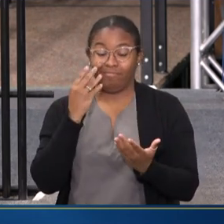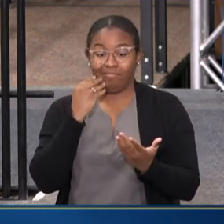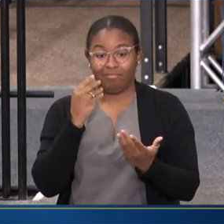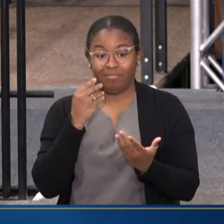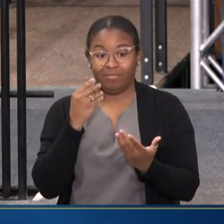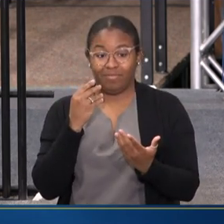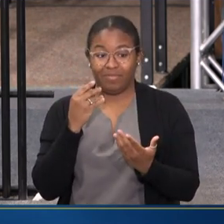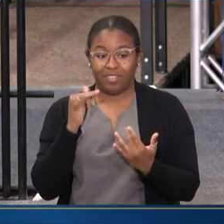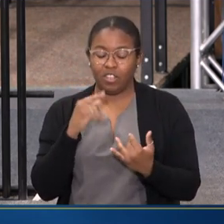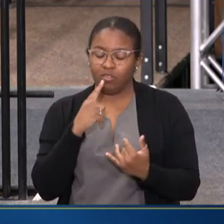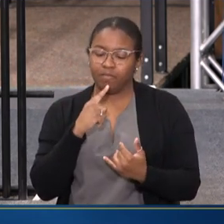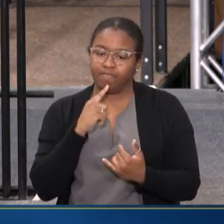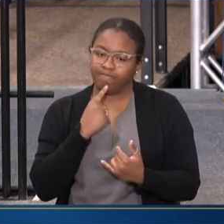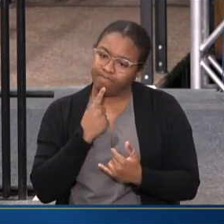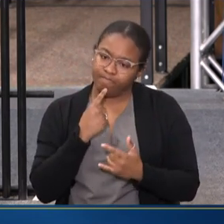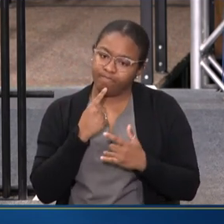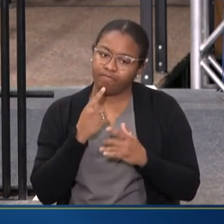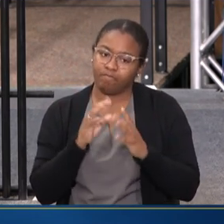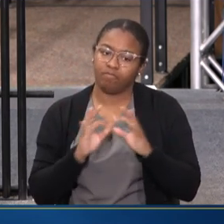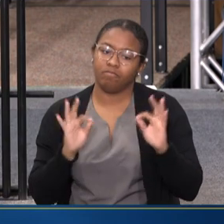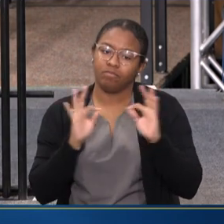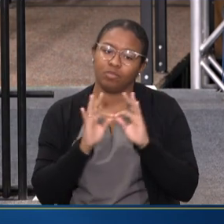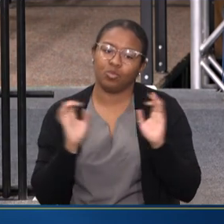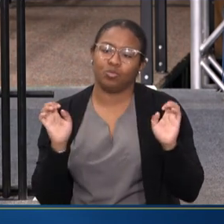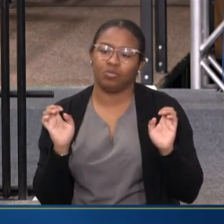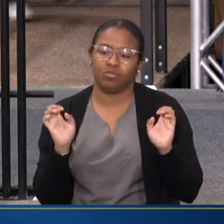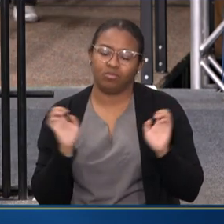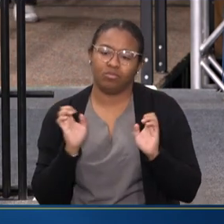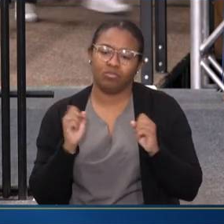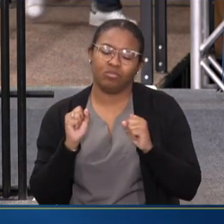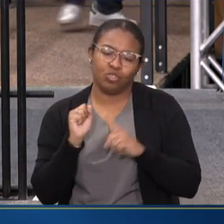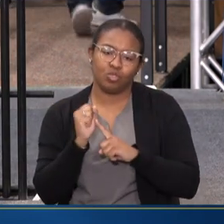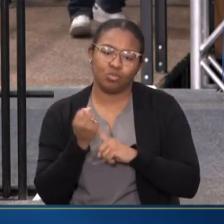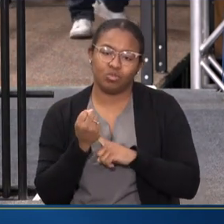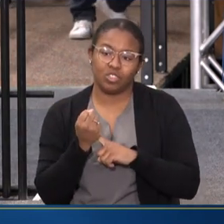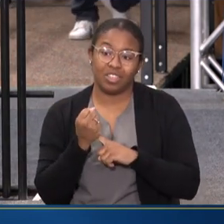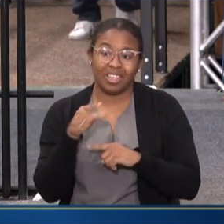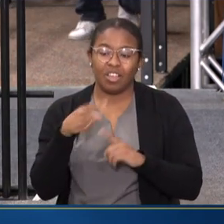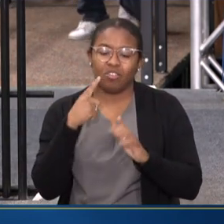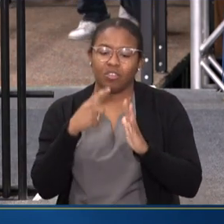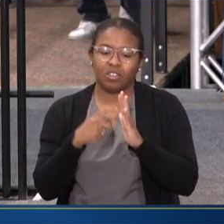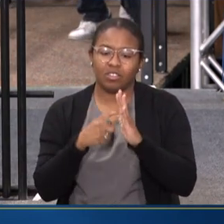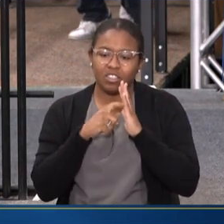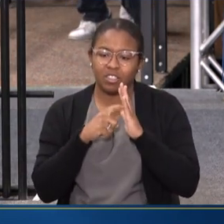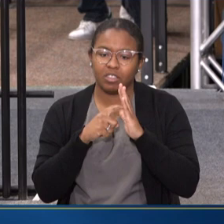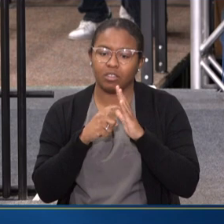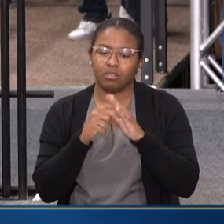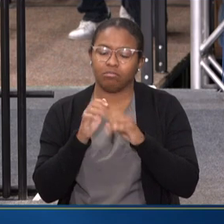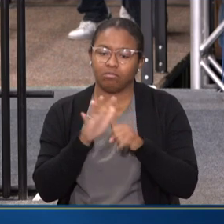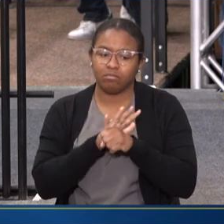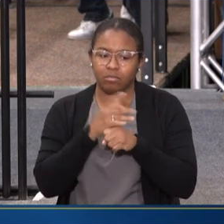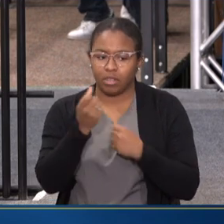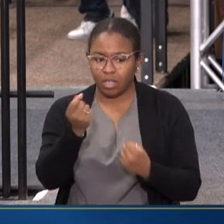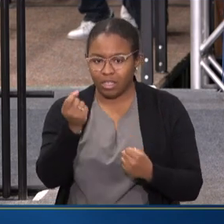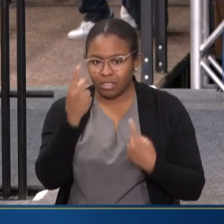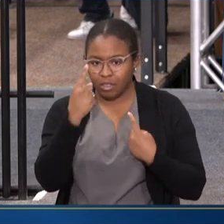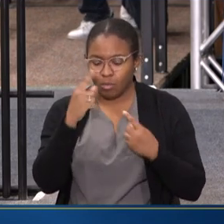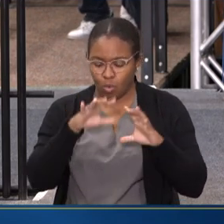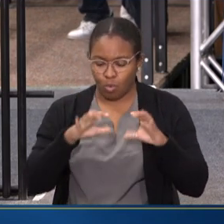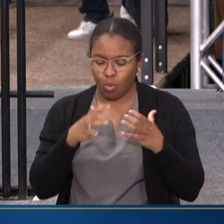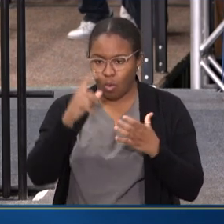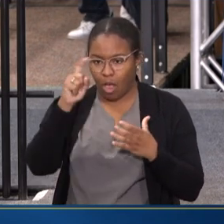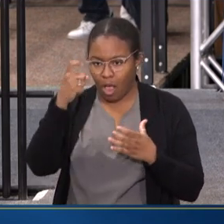is a dire situation and the one that demands a comprehensive whole-of-government